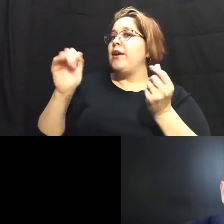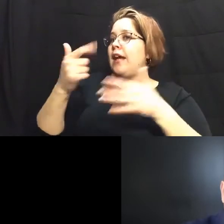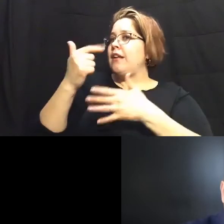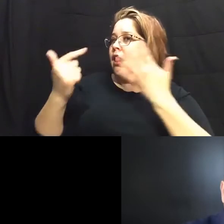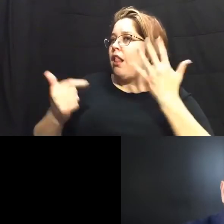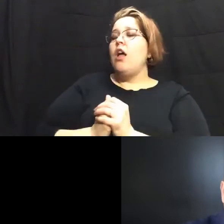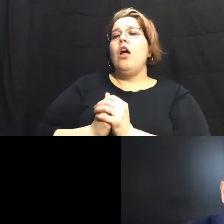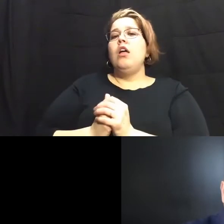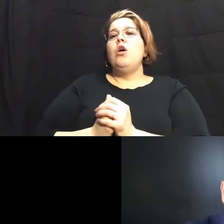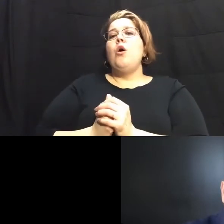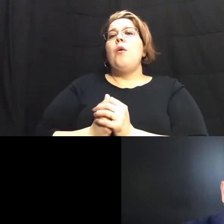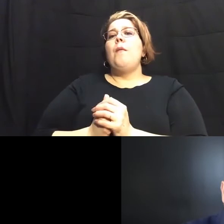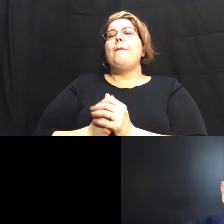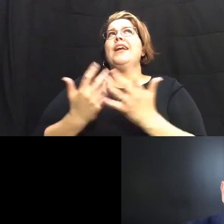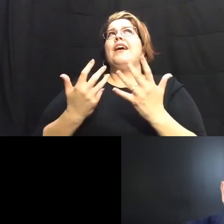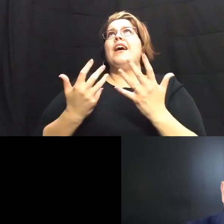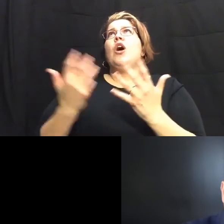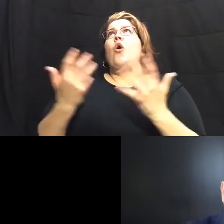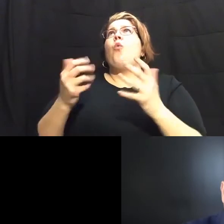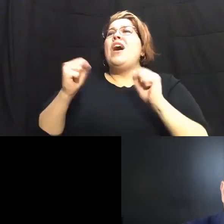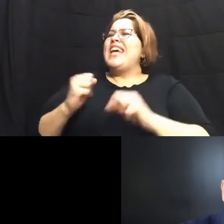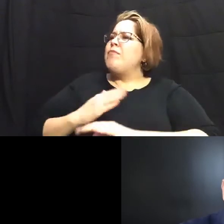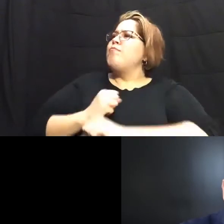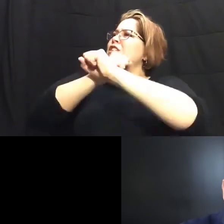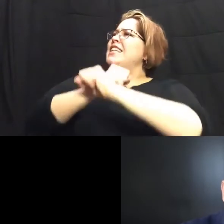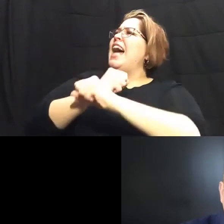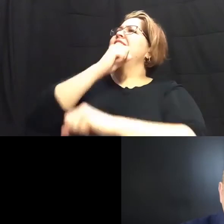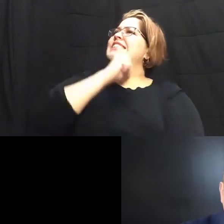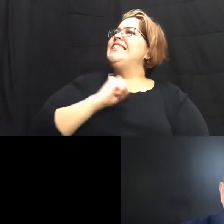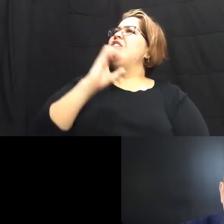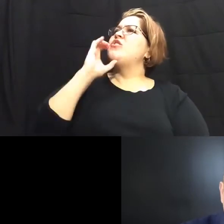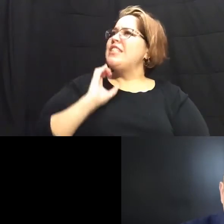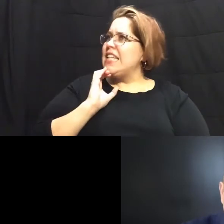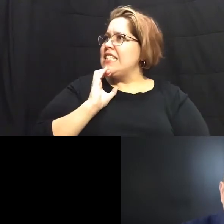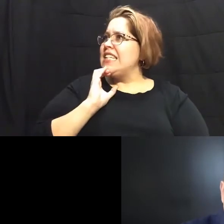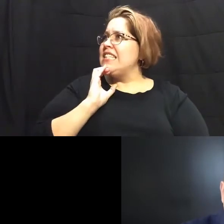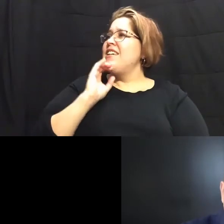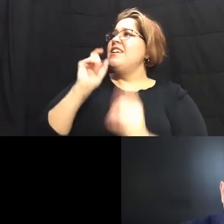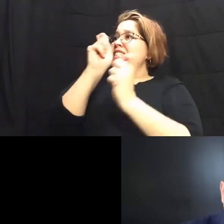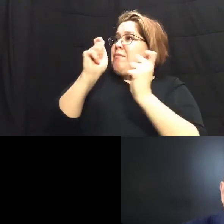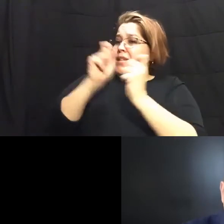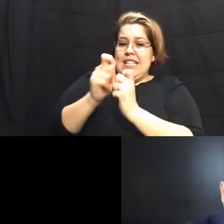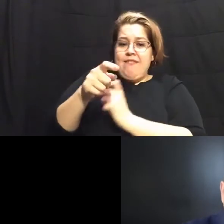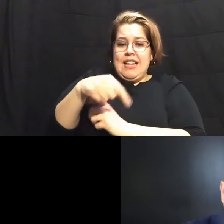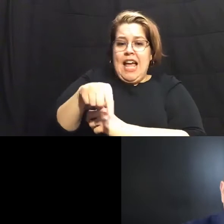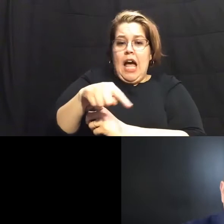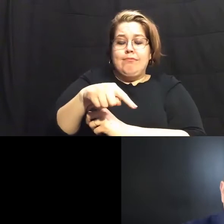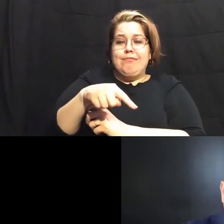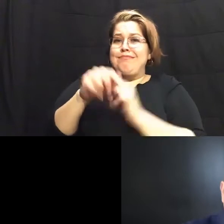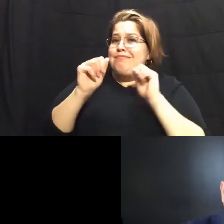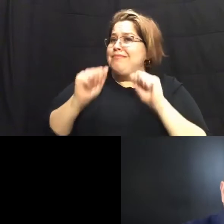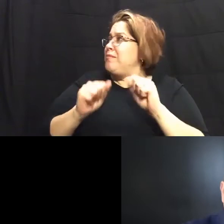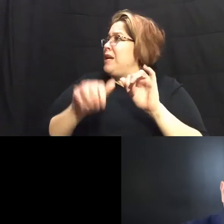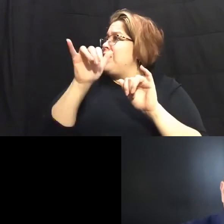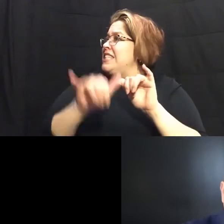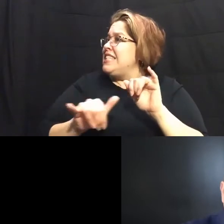what can make uh what can protect senior citizens um specifically um to be able to stay in